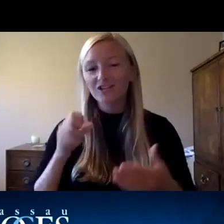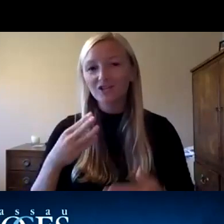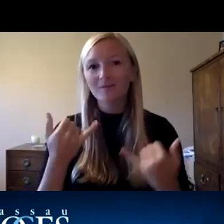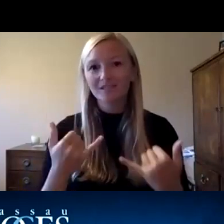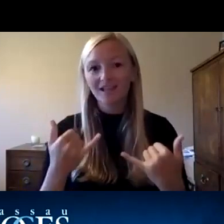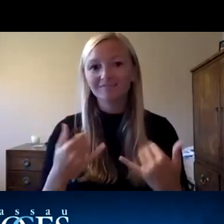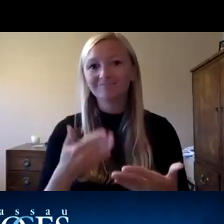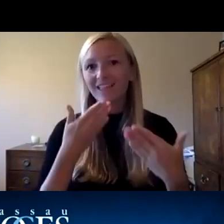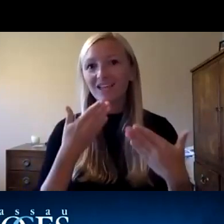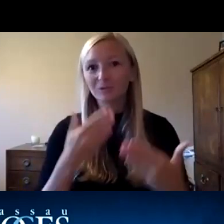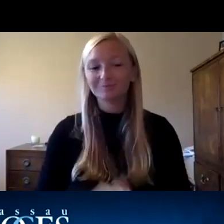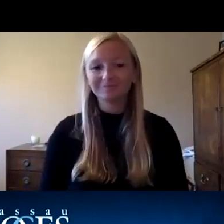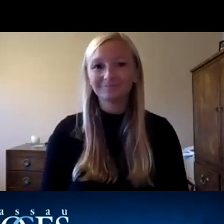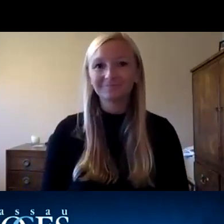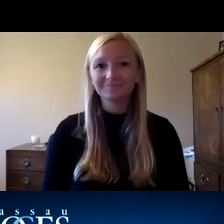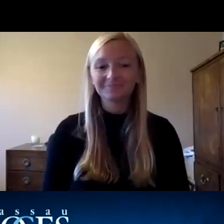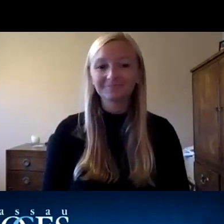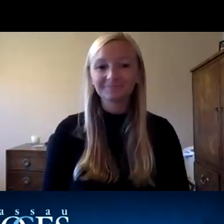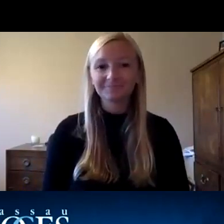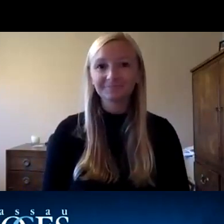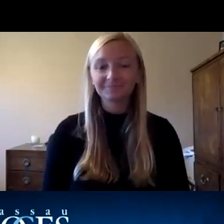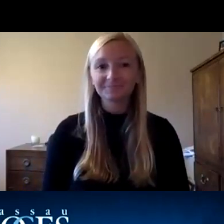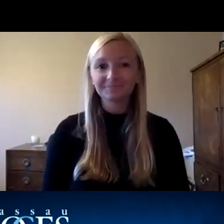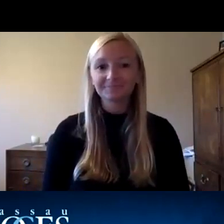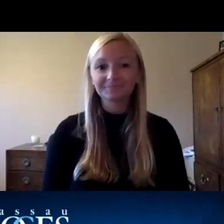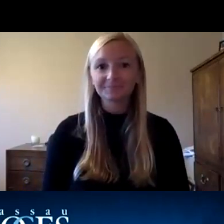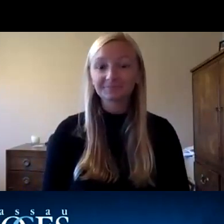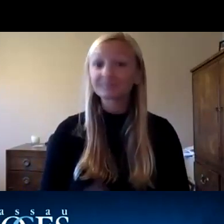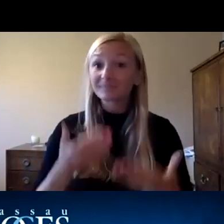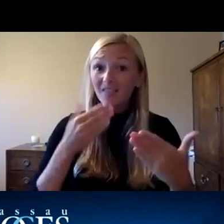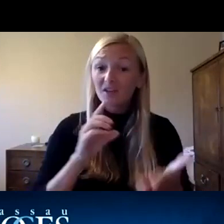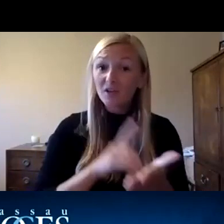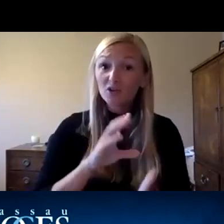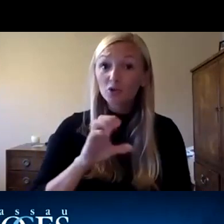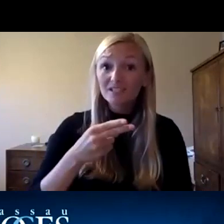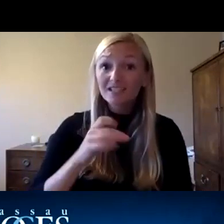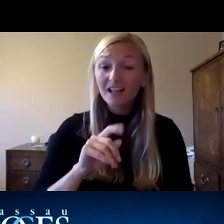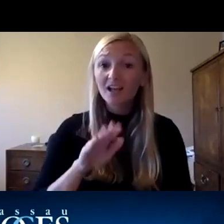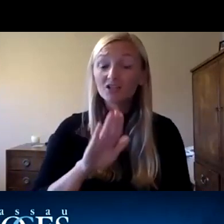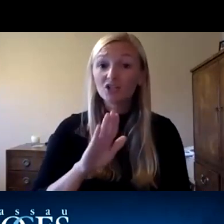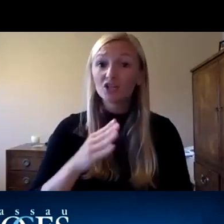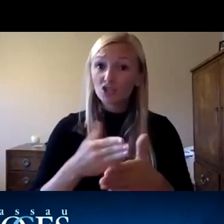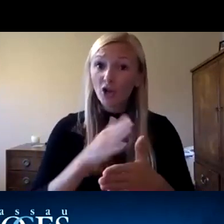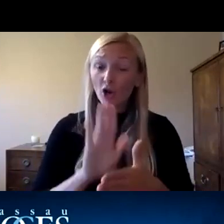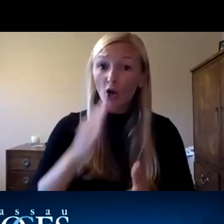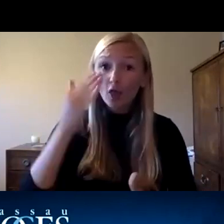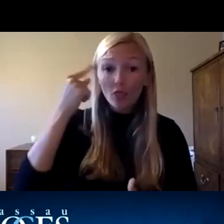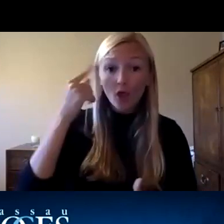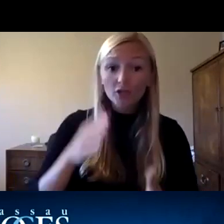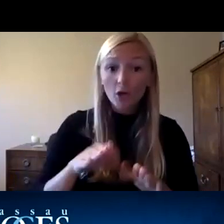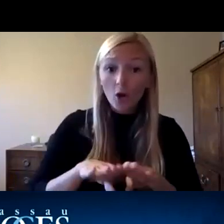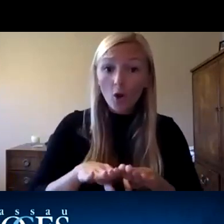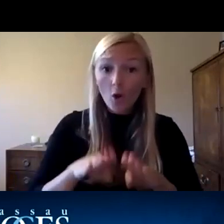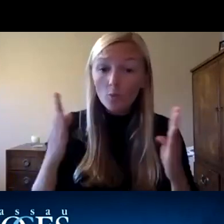appreciate that um thank you to dr christina cochland for joining us sharing her thoughts and her opening remarks